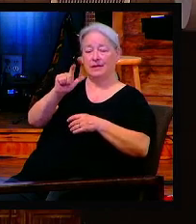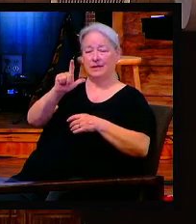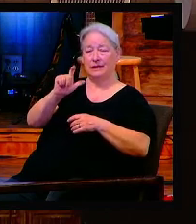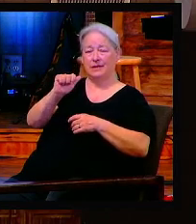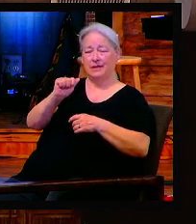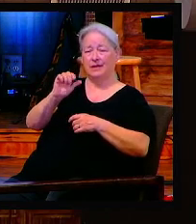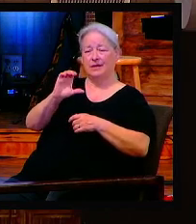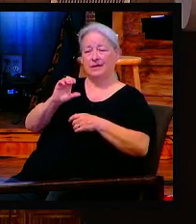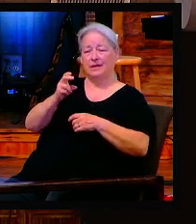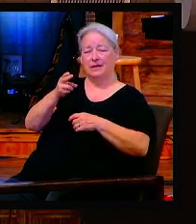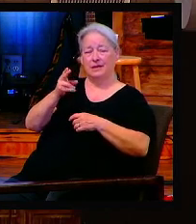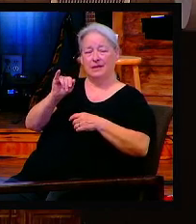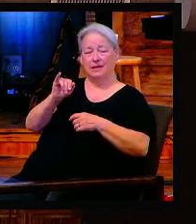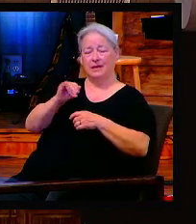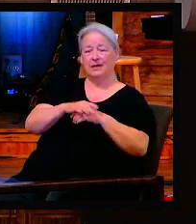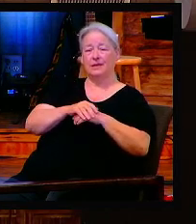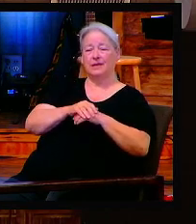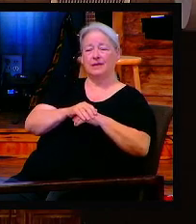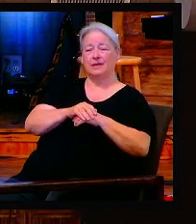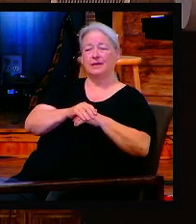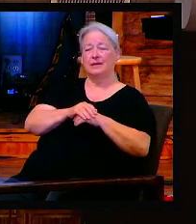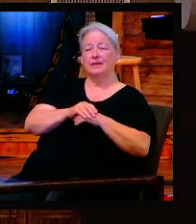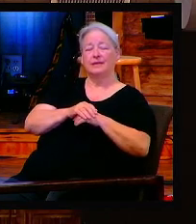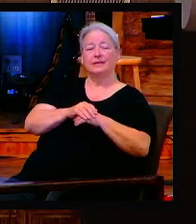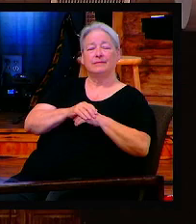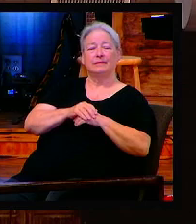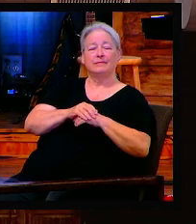400. Y'all did good. First service, didn't know.